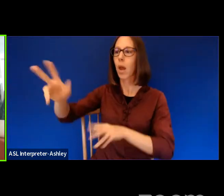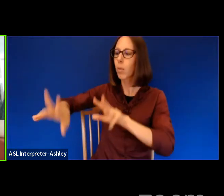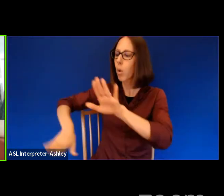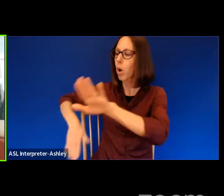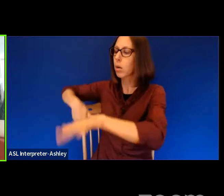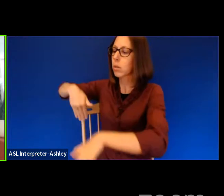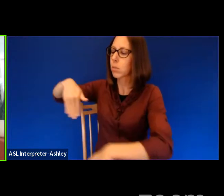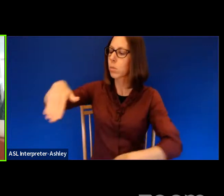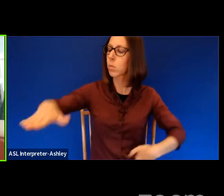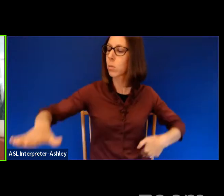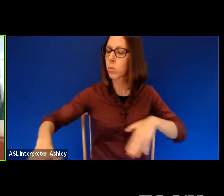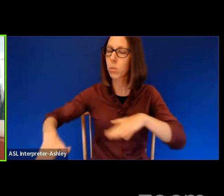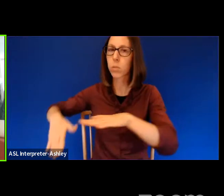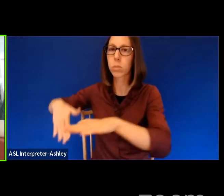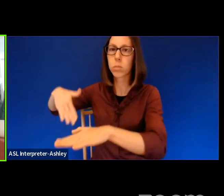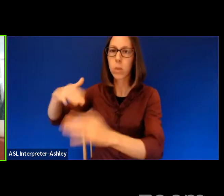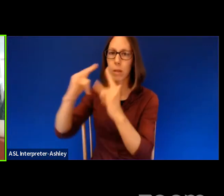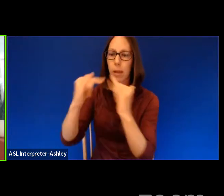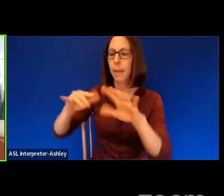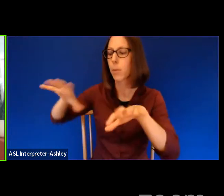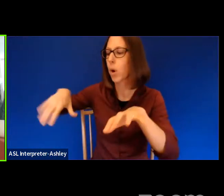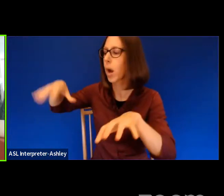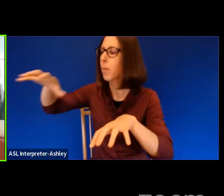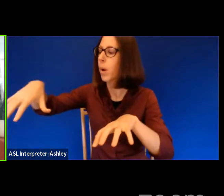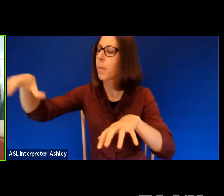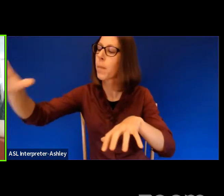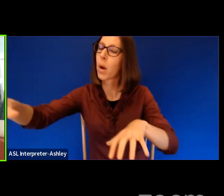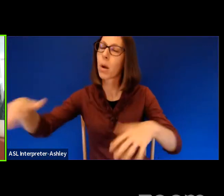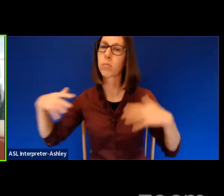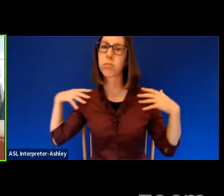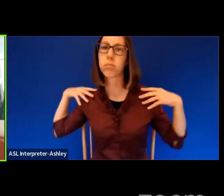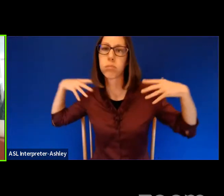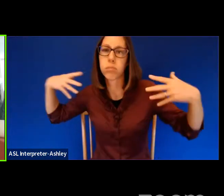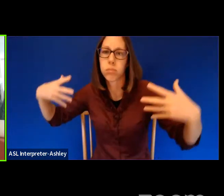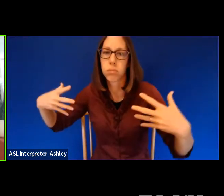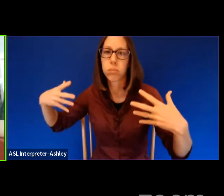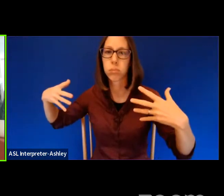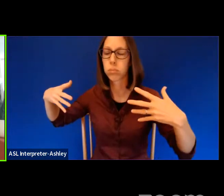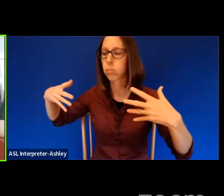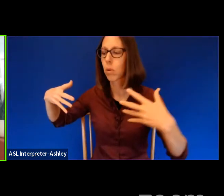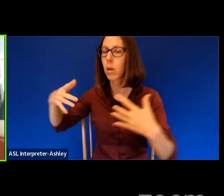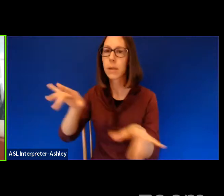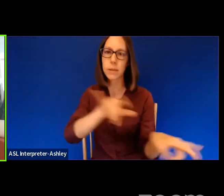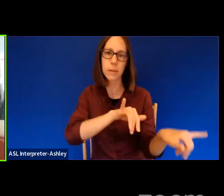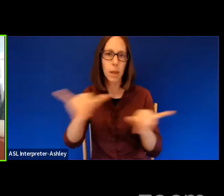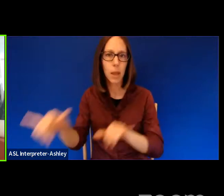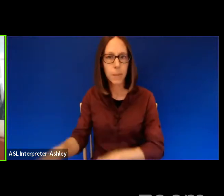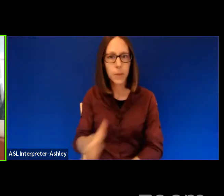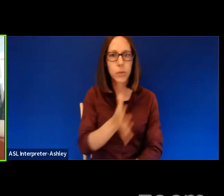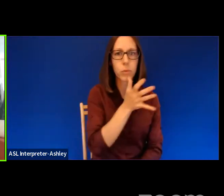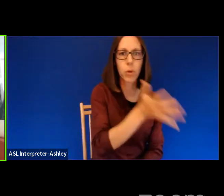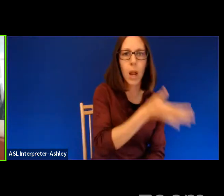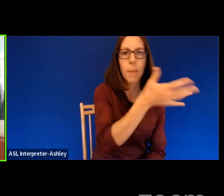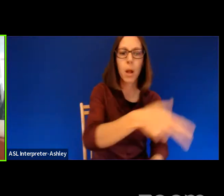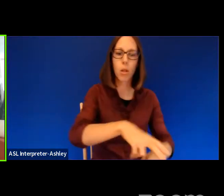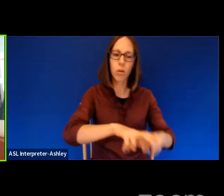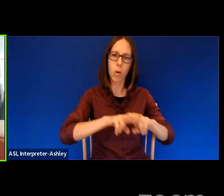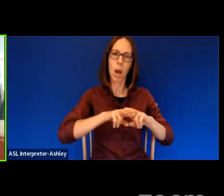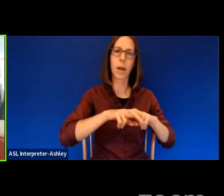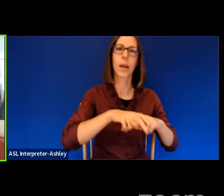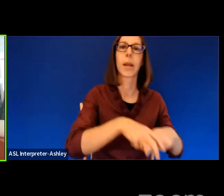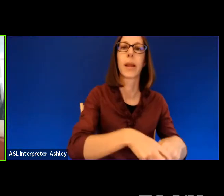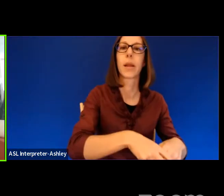shawl over its shoulders like a caftan on a grandmother or her rocker whenever she's no longer there.